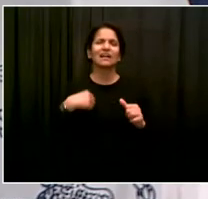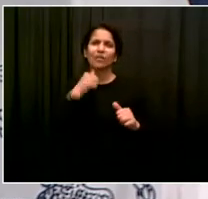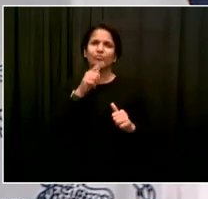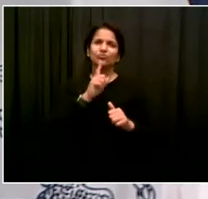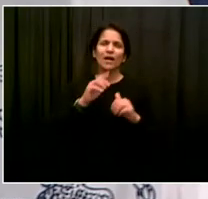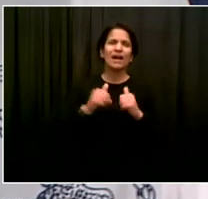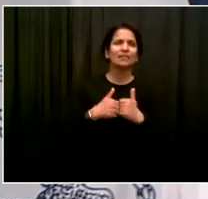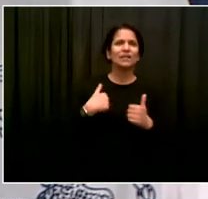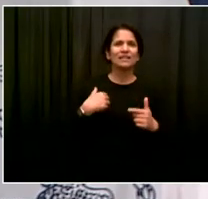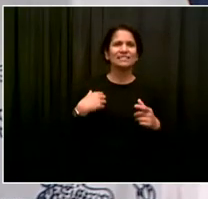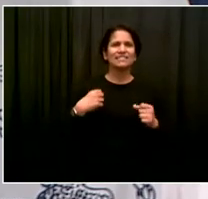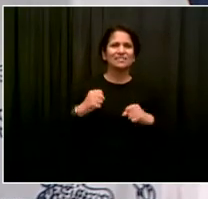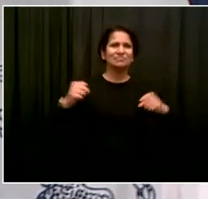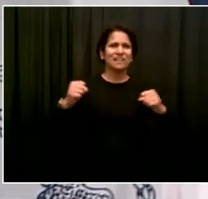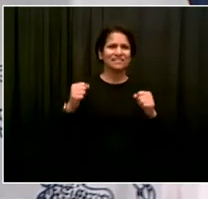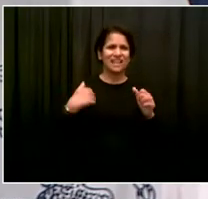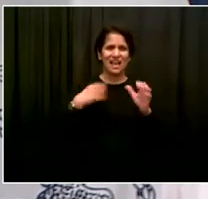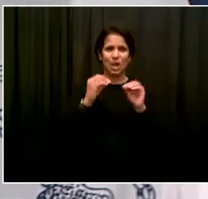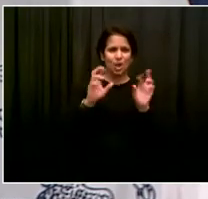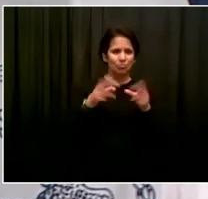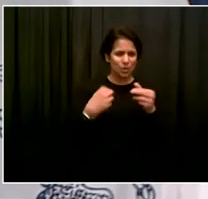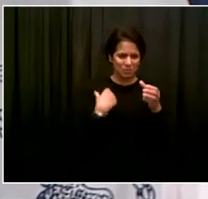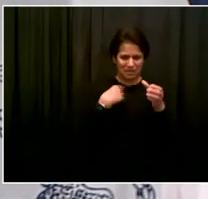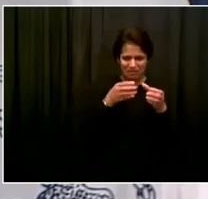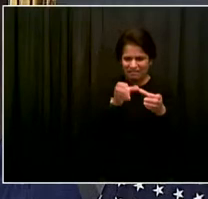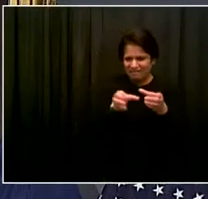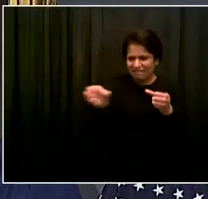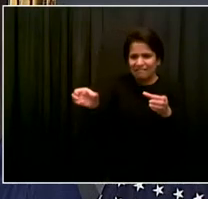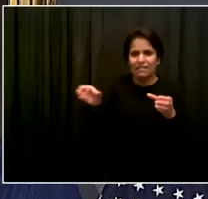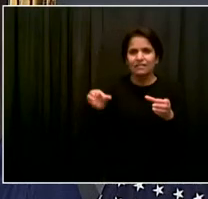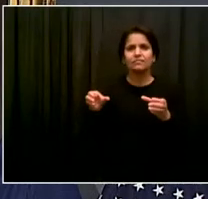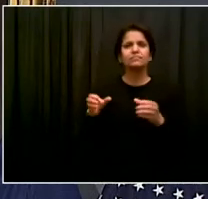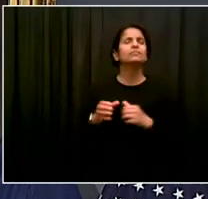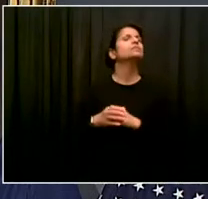building, who's in, who's out, so we can structure this properly. Commissioner.